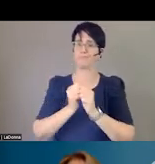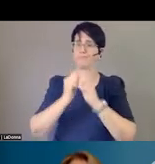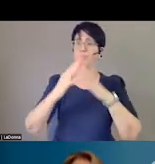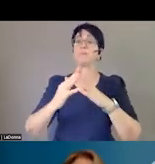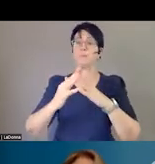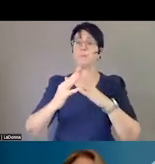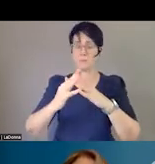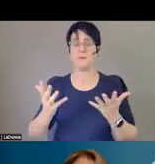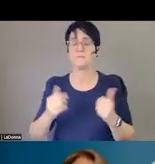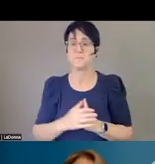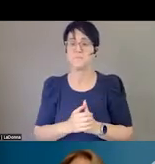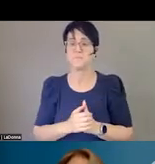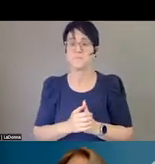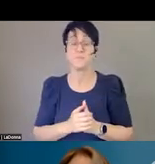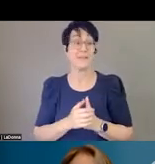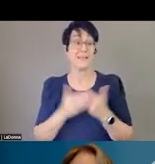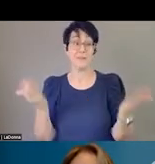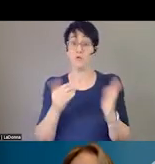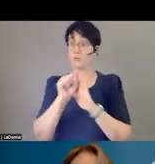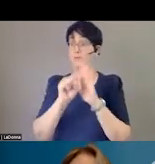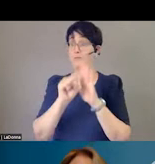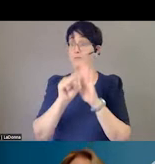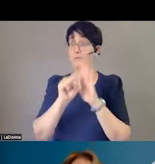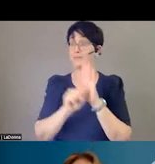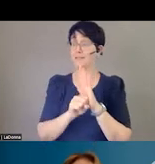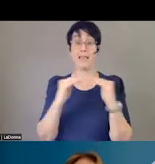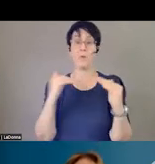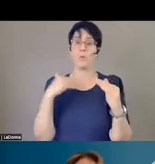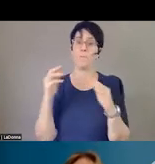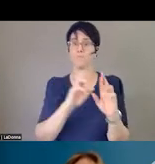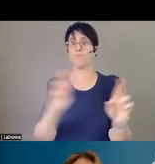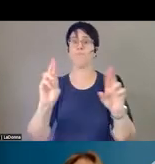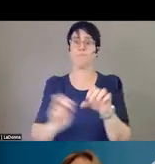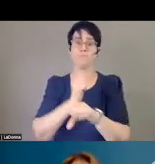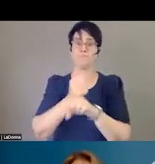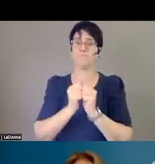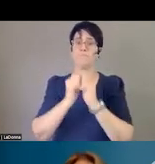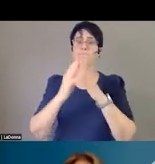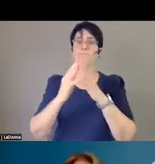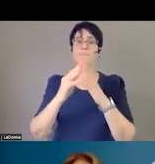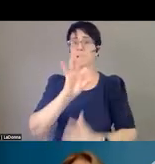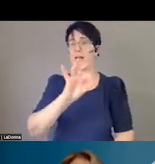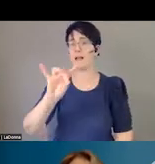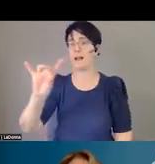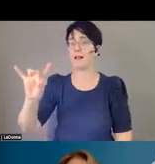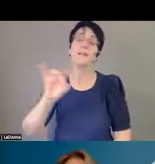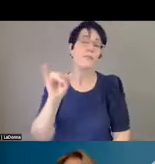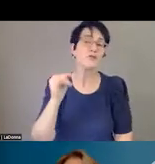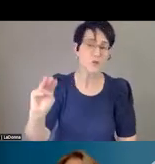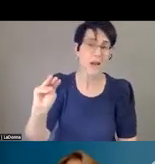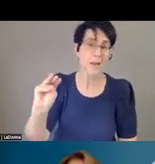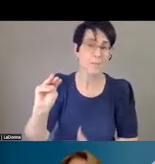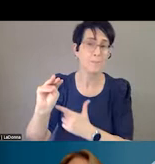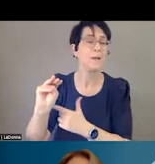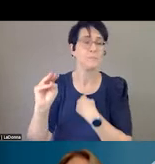can tell you, at the state level, as we're preparing for 988, the 988 Jam has been our lighthouse. And it's